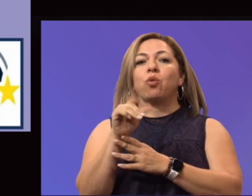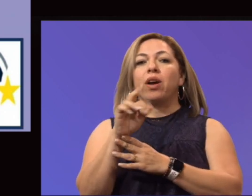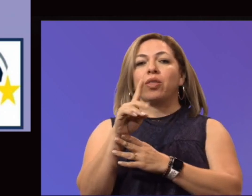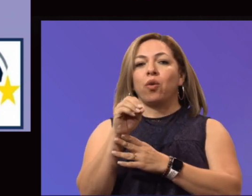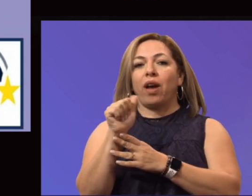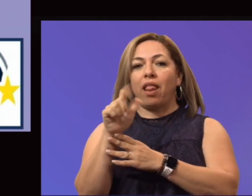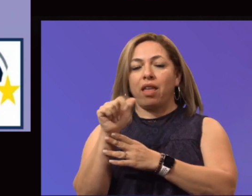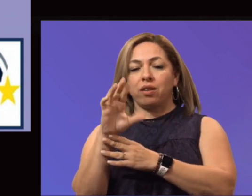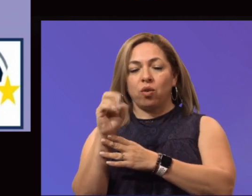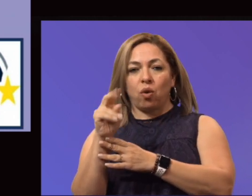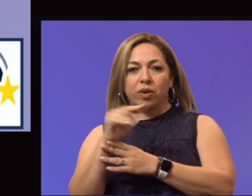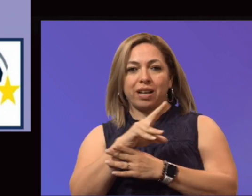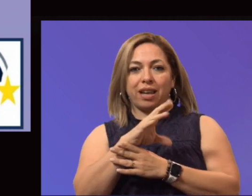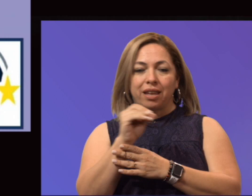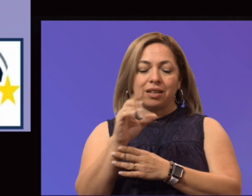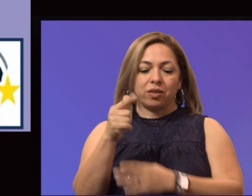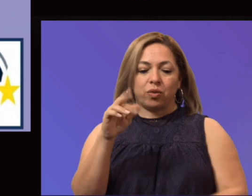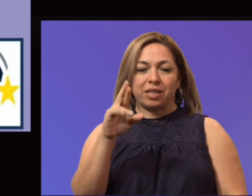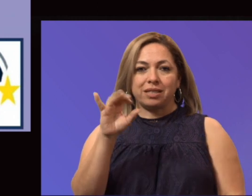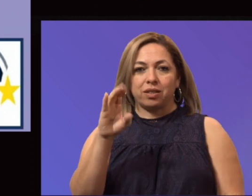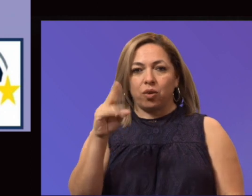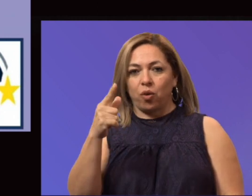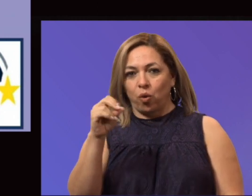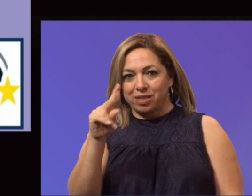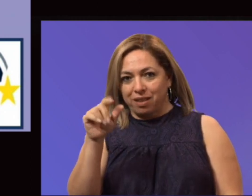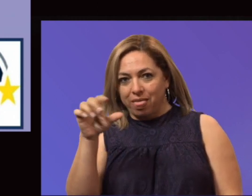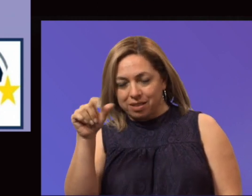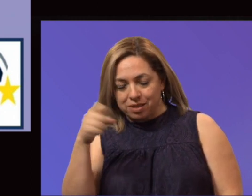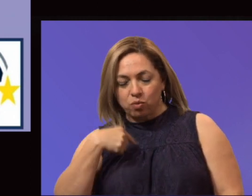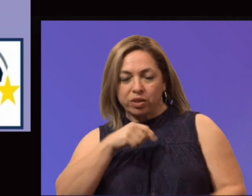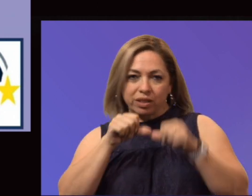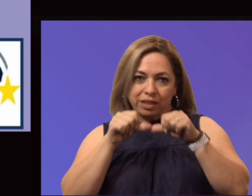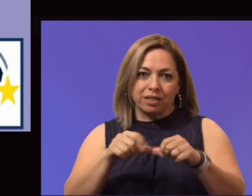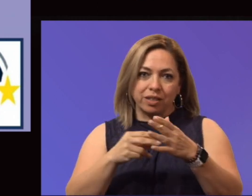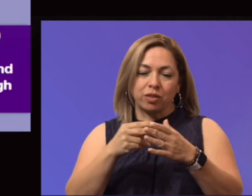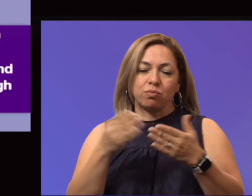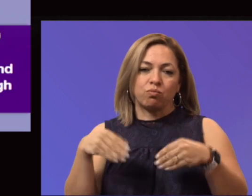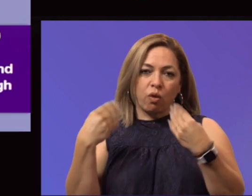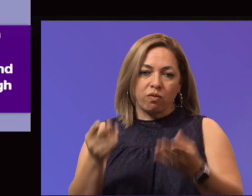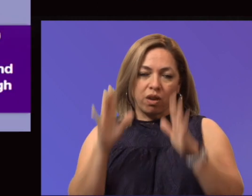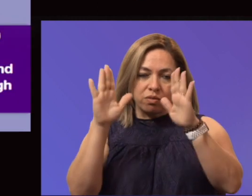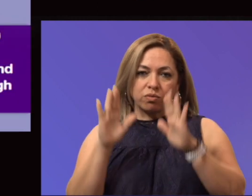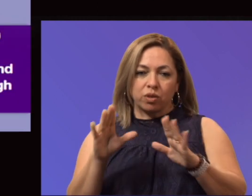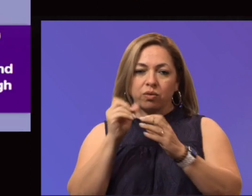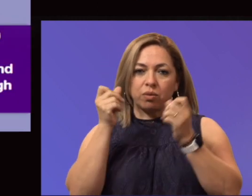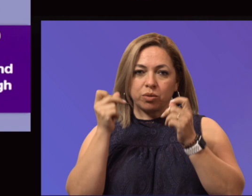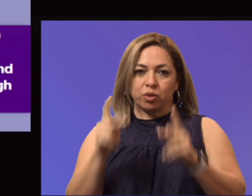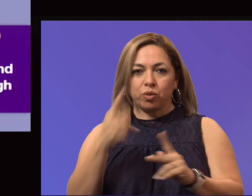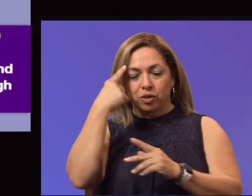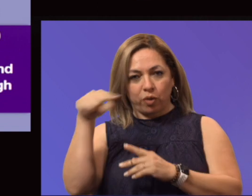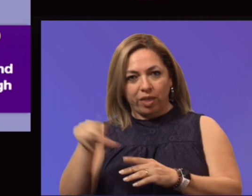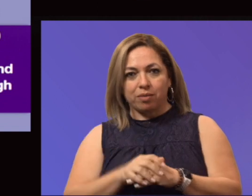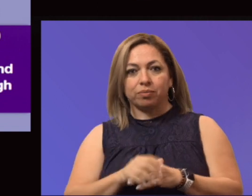making sure that our school district is available and that we continue to provide wonderful opportunities for them. Our